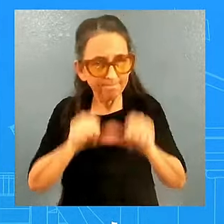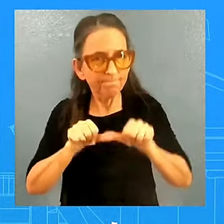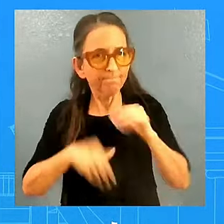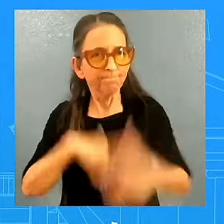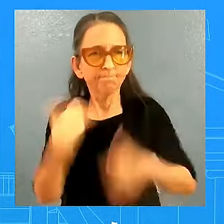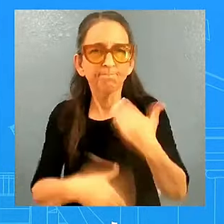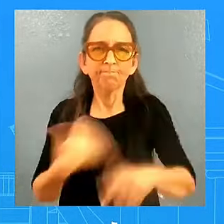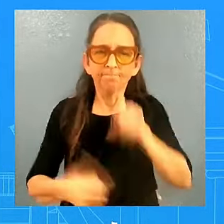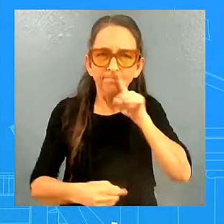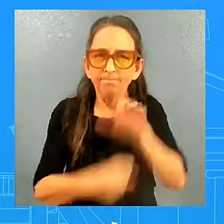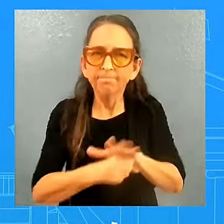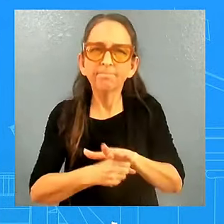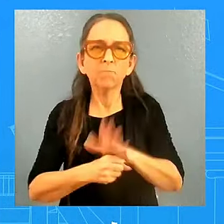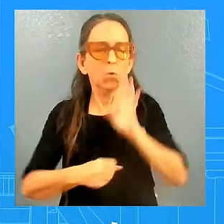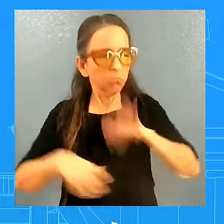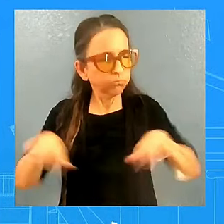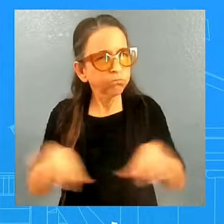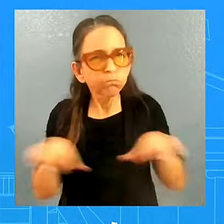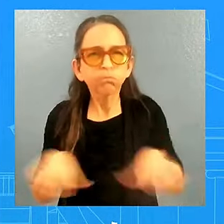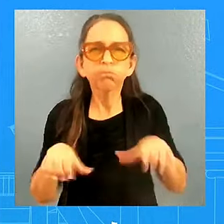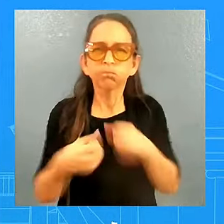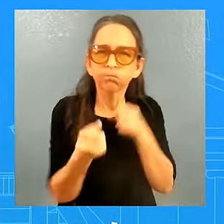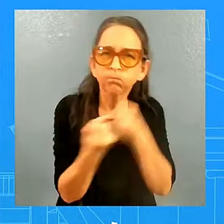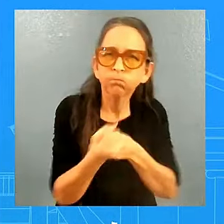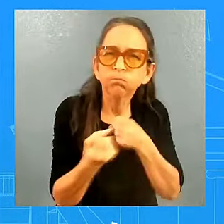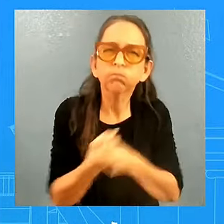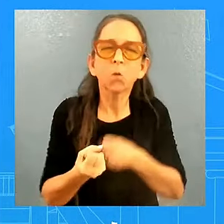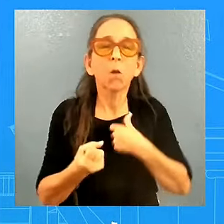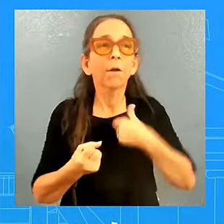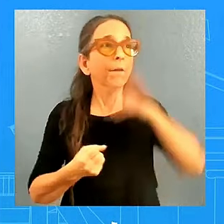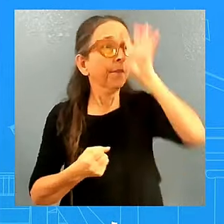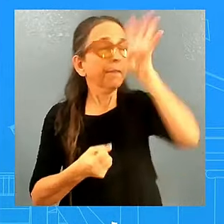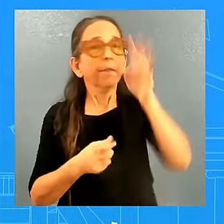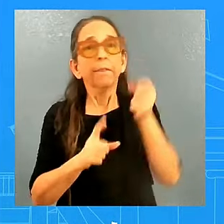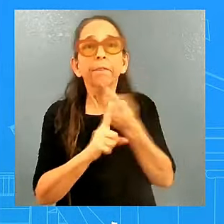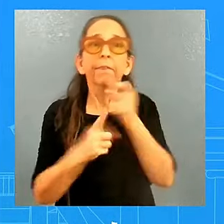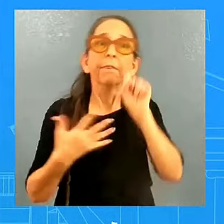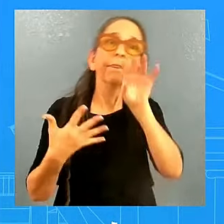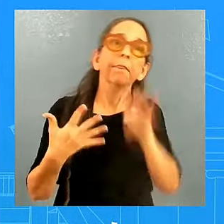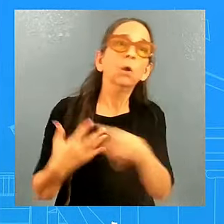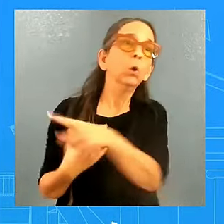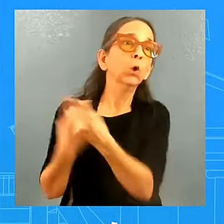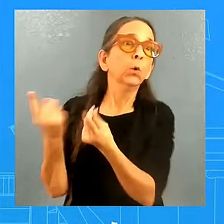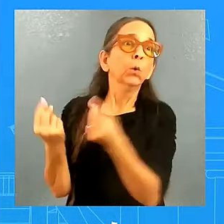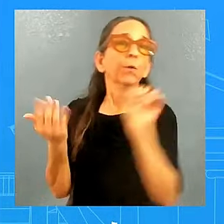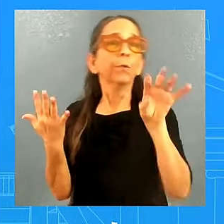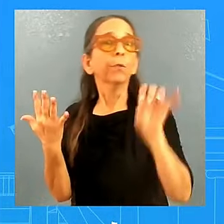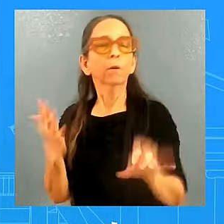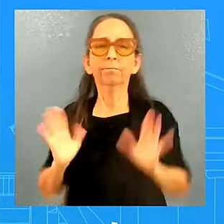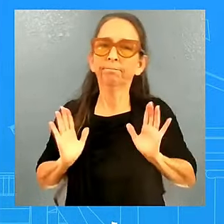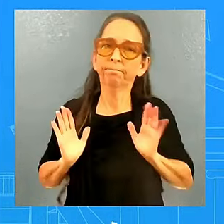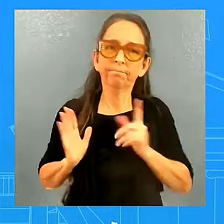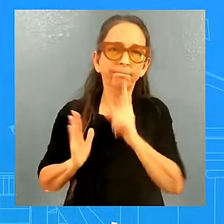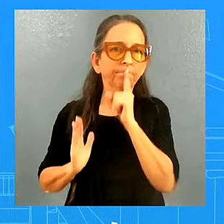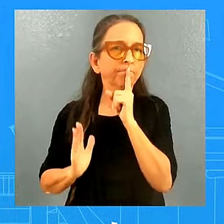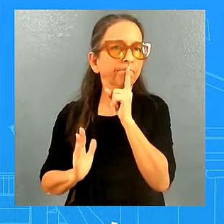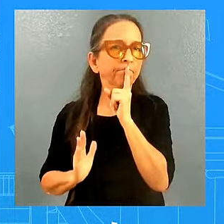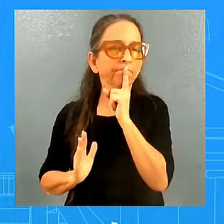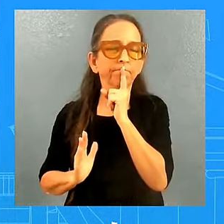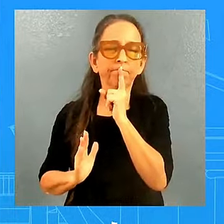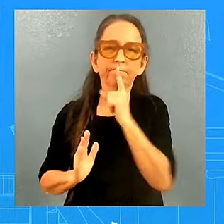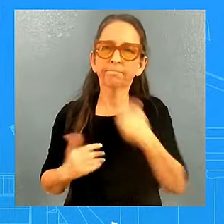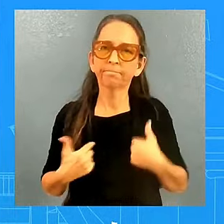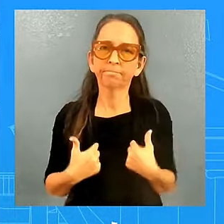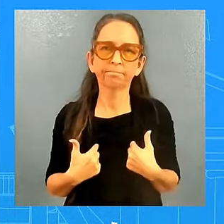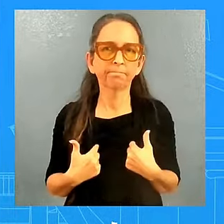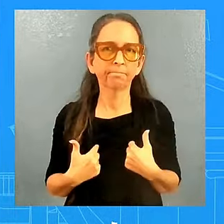just not going to stand here and speak to what the administration is going to do or not going to do, the upcoming administration. I'm going to ask you